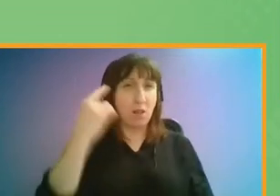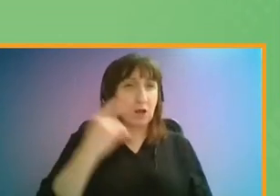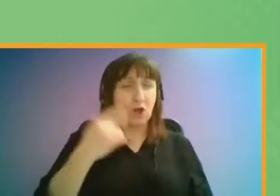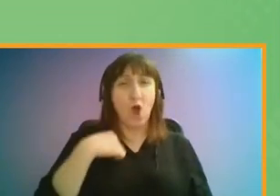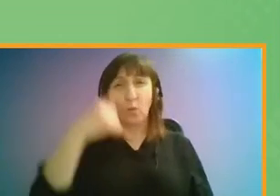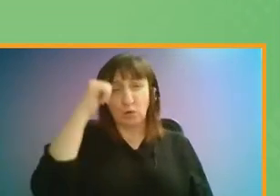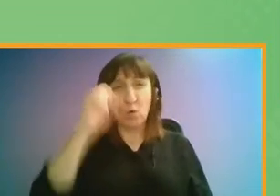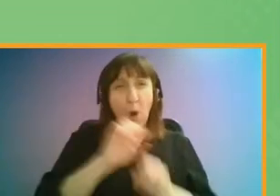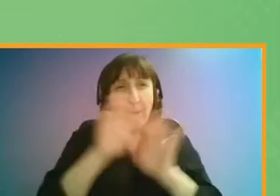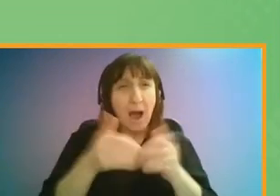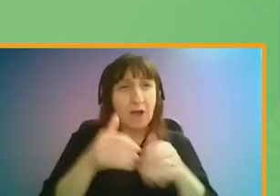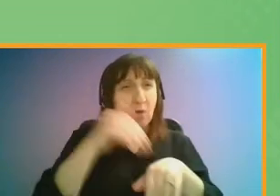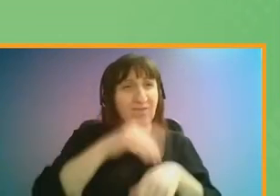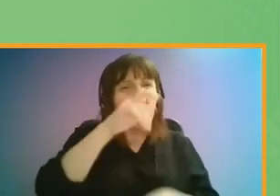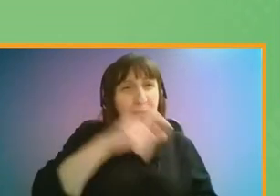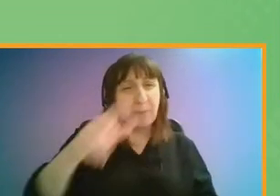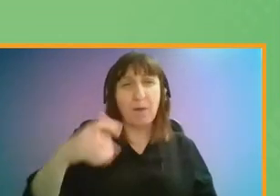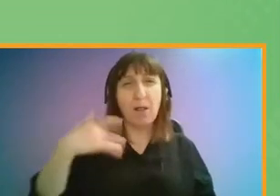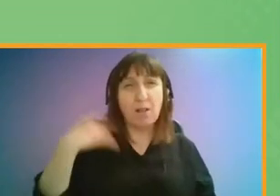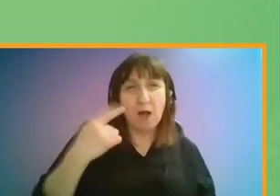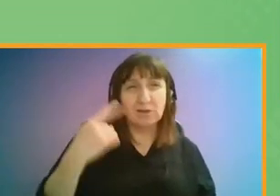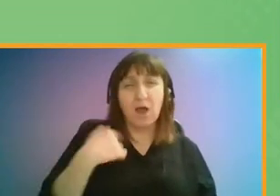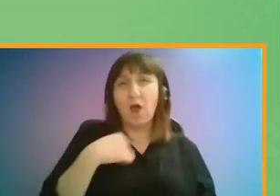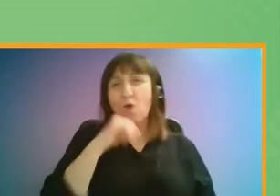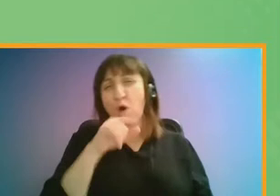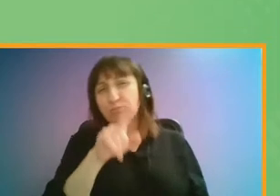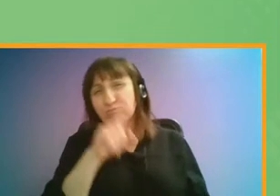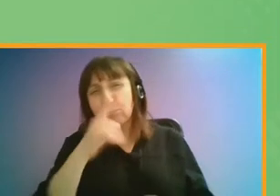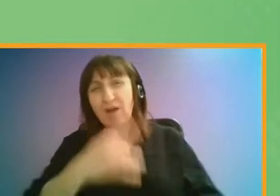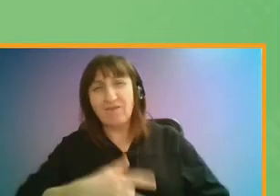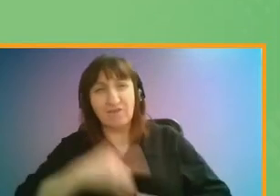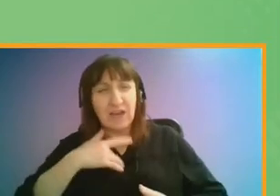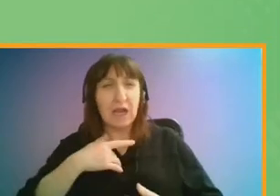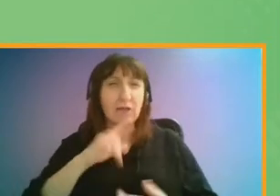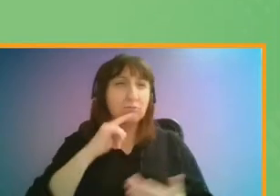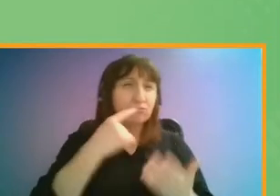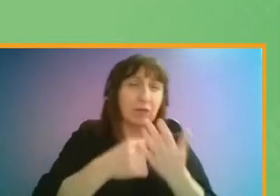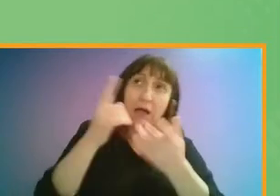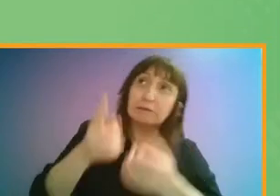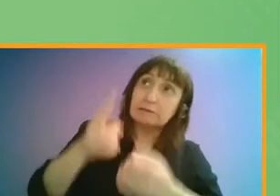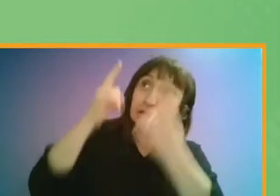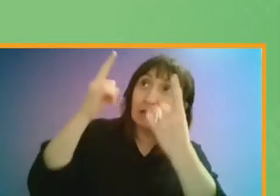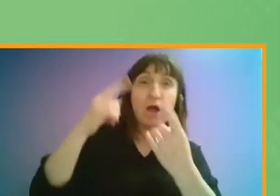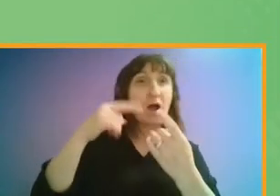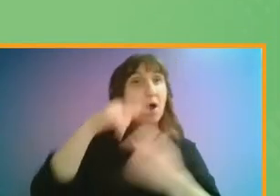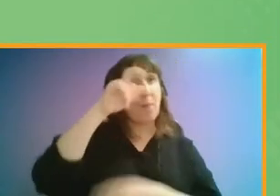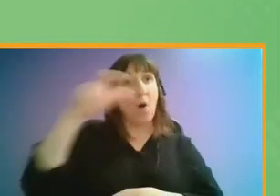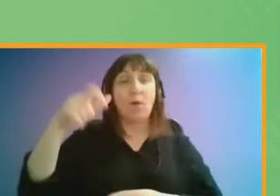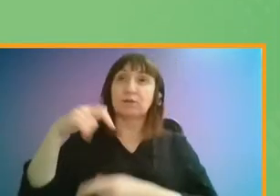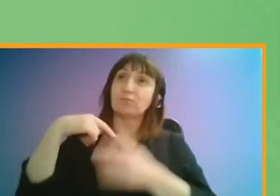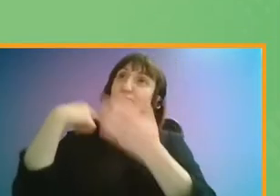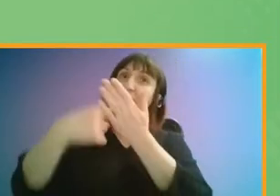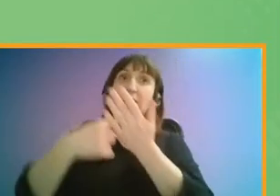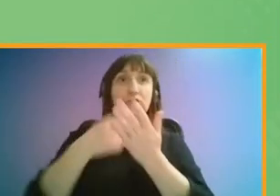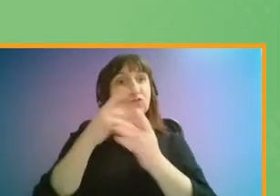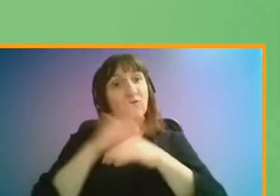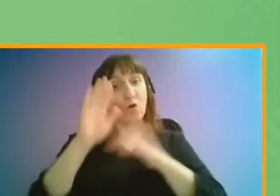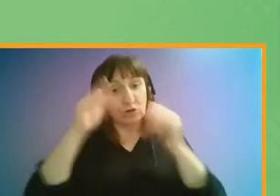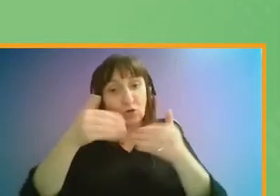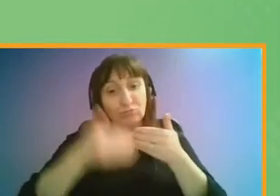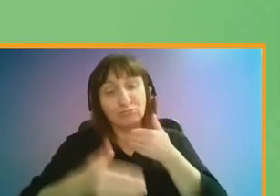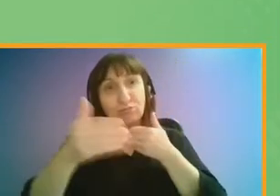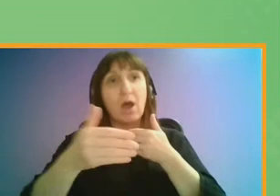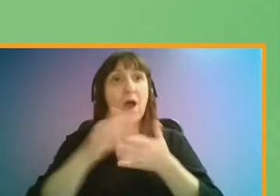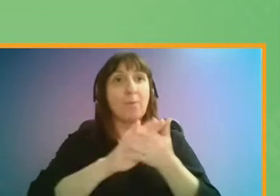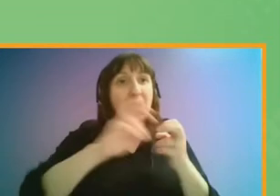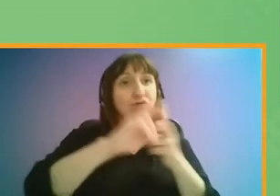Londoners, and we wanted to find out how people were feeling about travel and some of the issues that decision makers and policy makers should focus on in the coming years to make